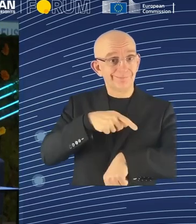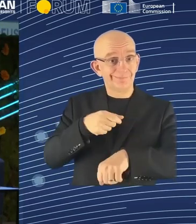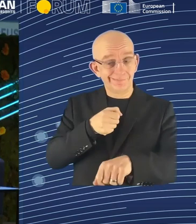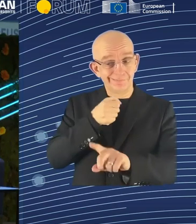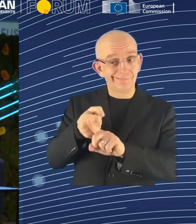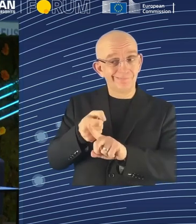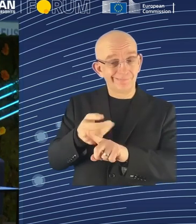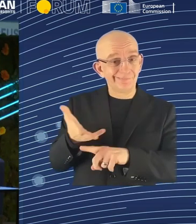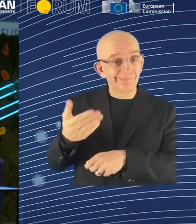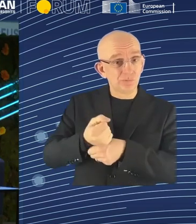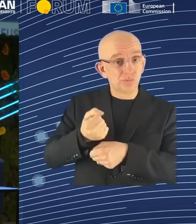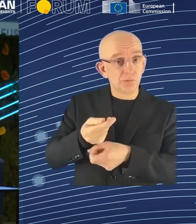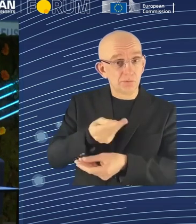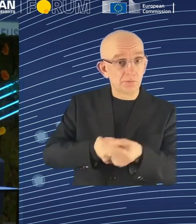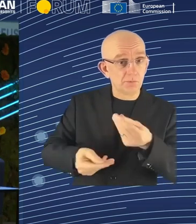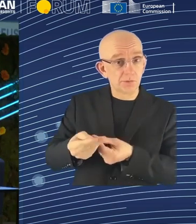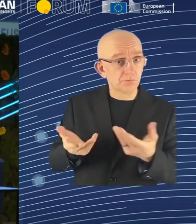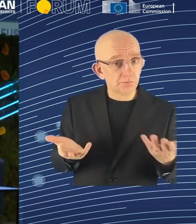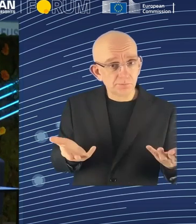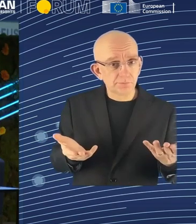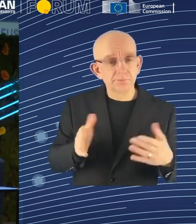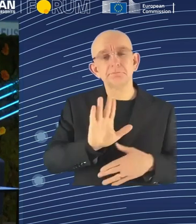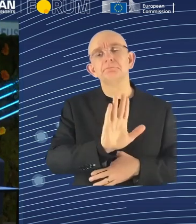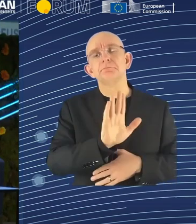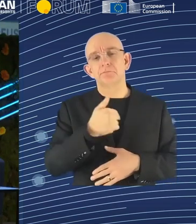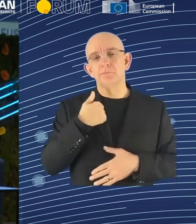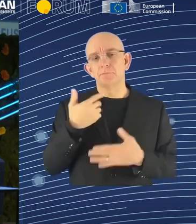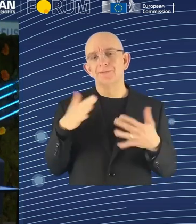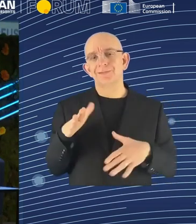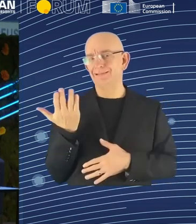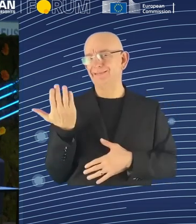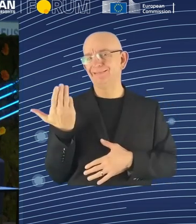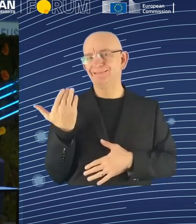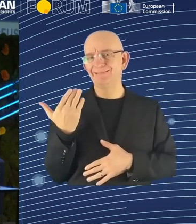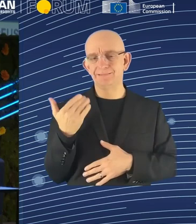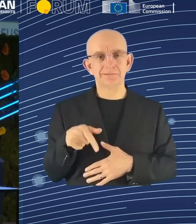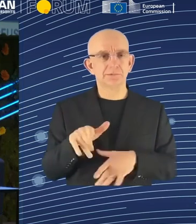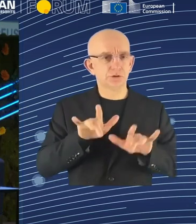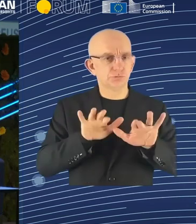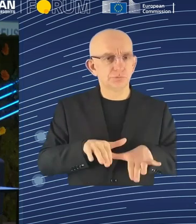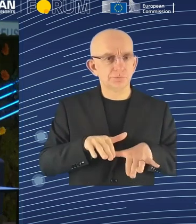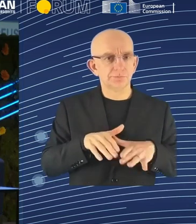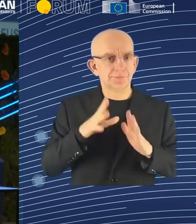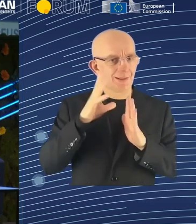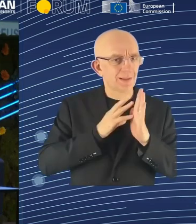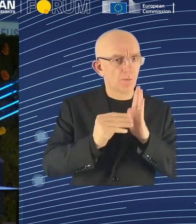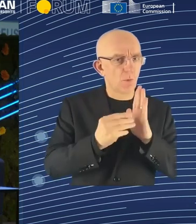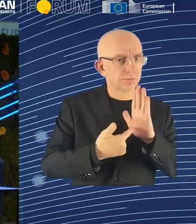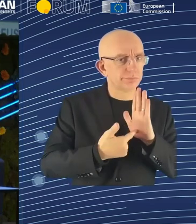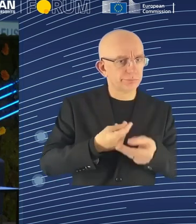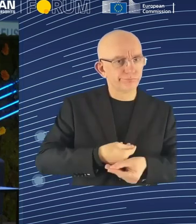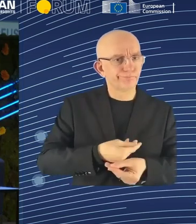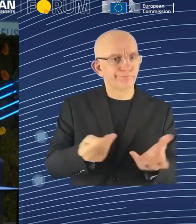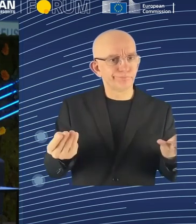WEF and analyzed that 19,000 tasks in 861 jobs